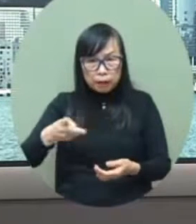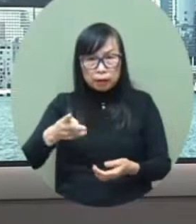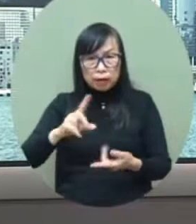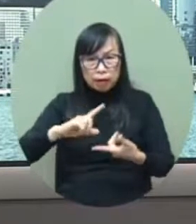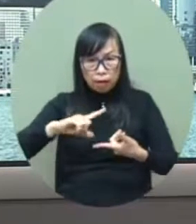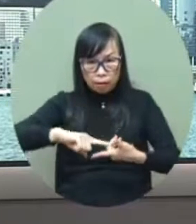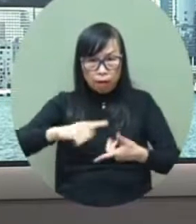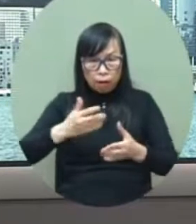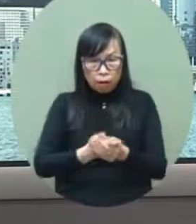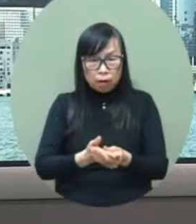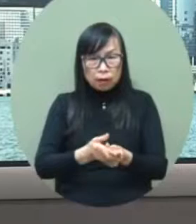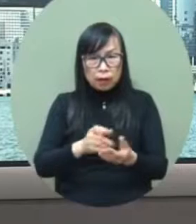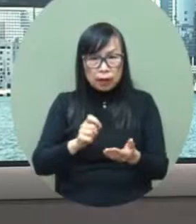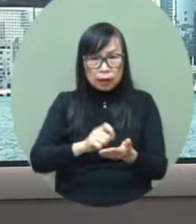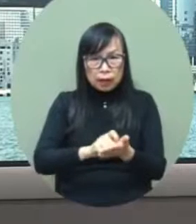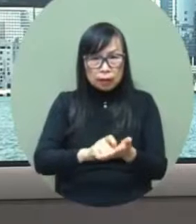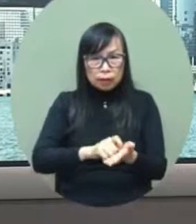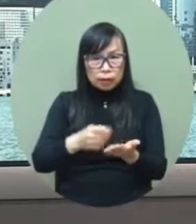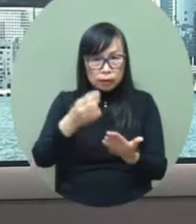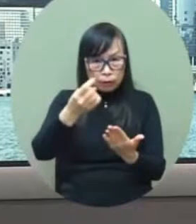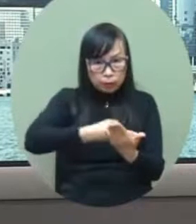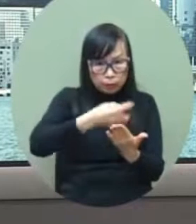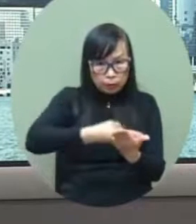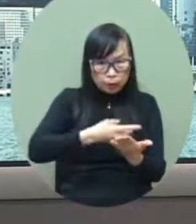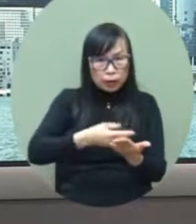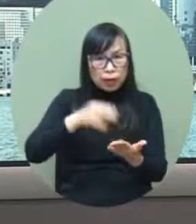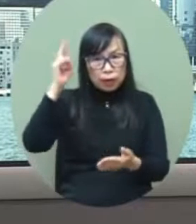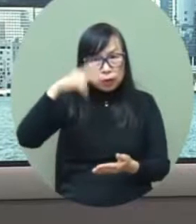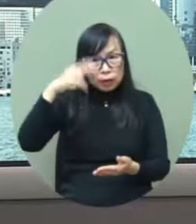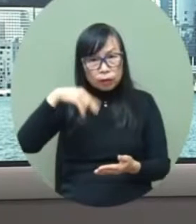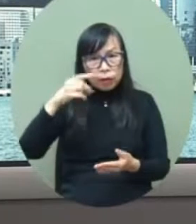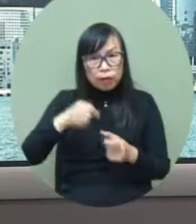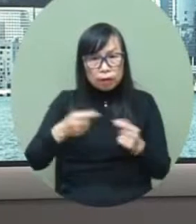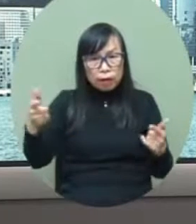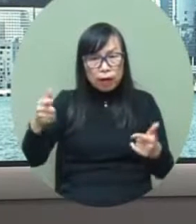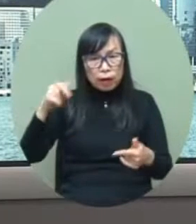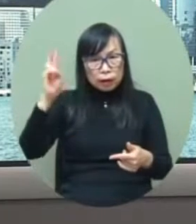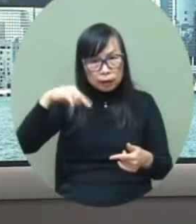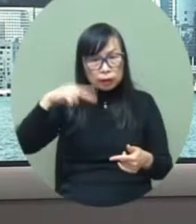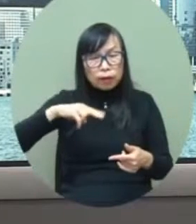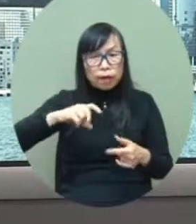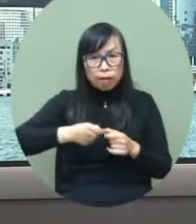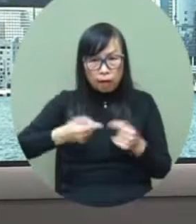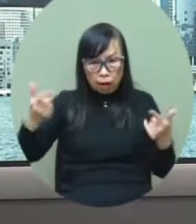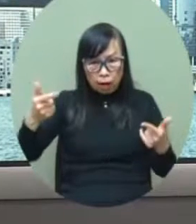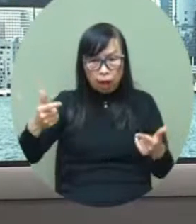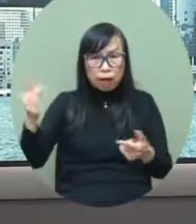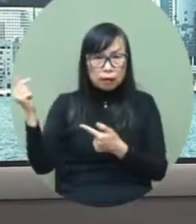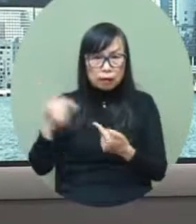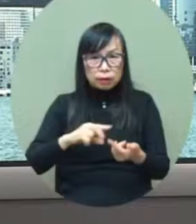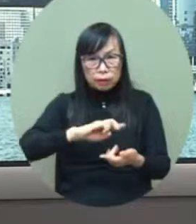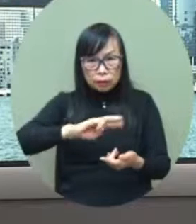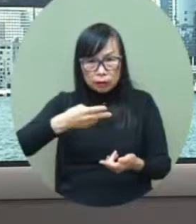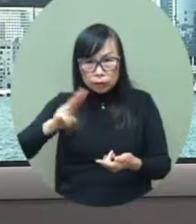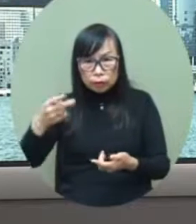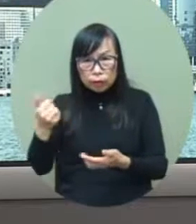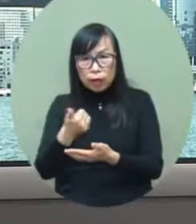as the pandemic evolves and effective measures were included in guide into the guidelines